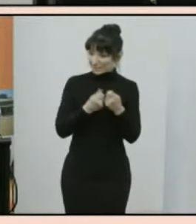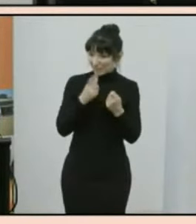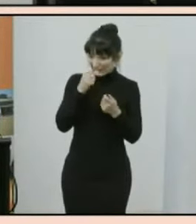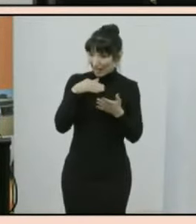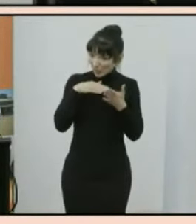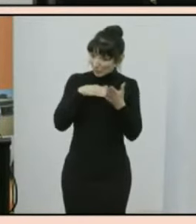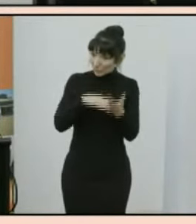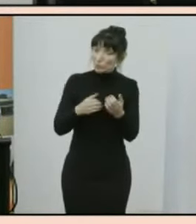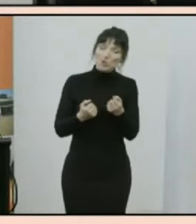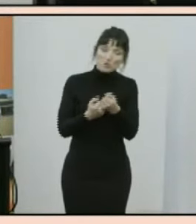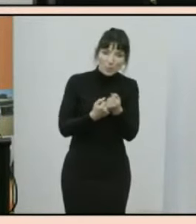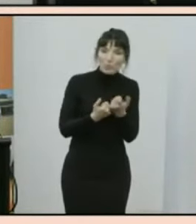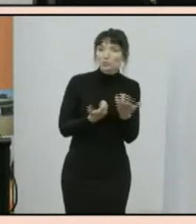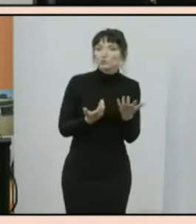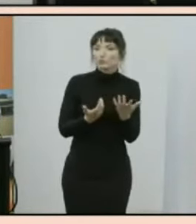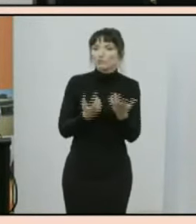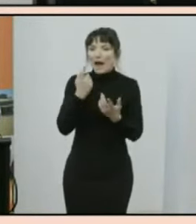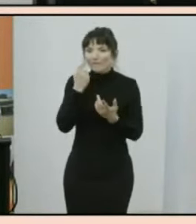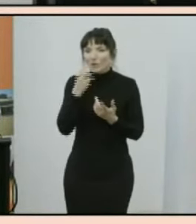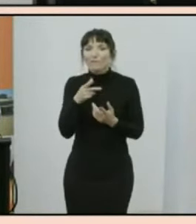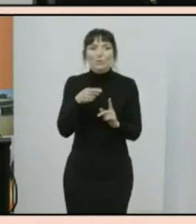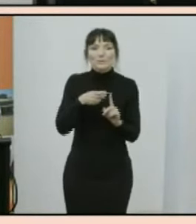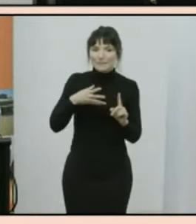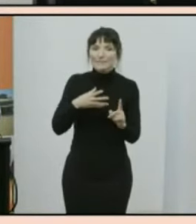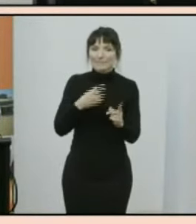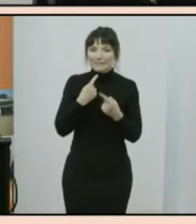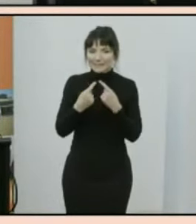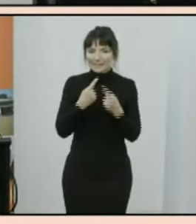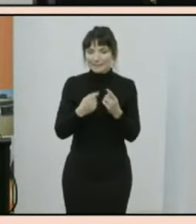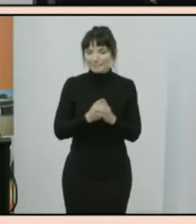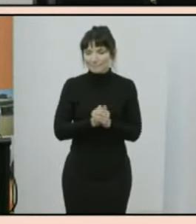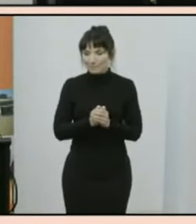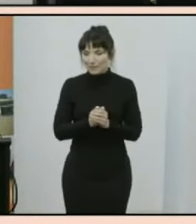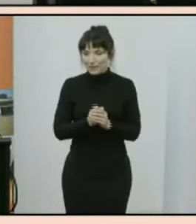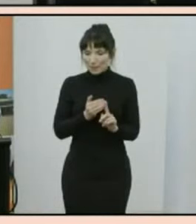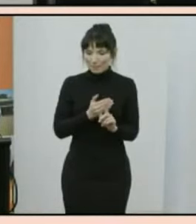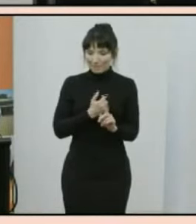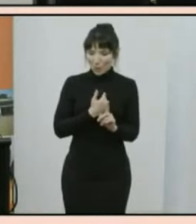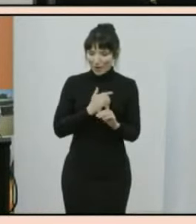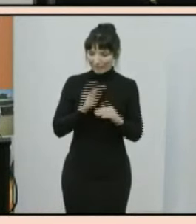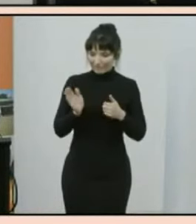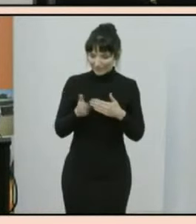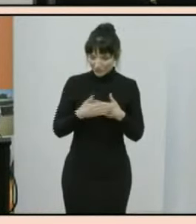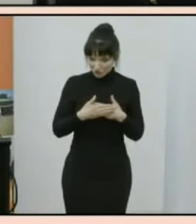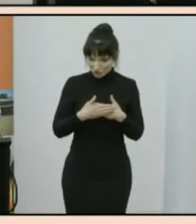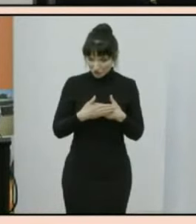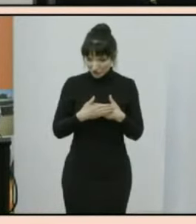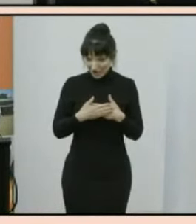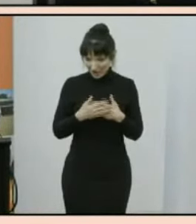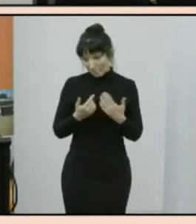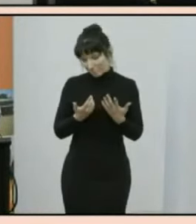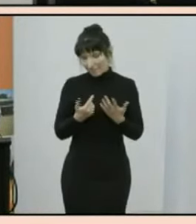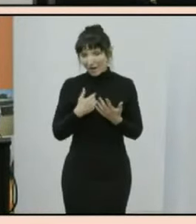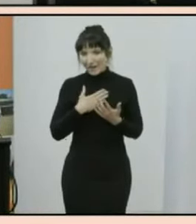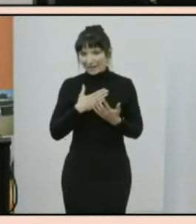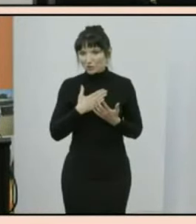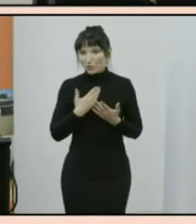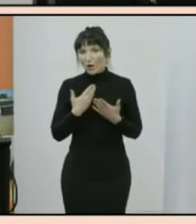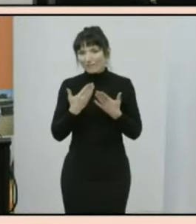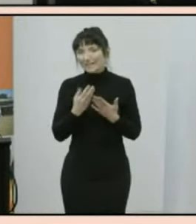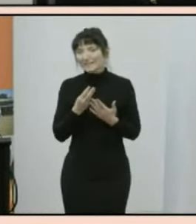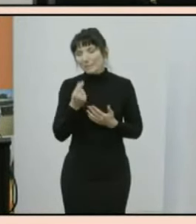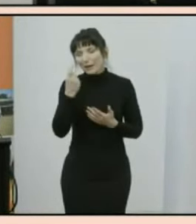the data or extracting more detailed findings for you before i conclude as head of the census for the abs i would like to offer a couple of